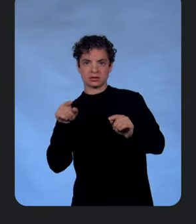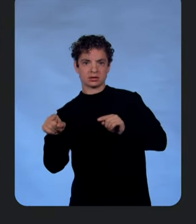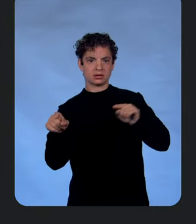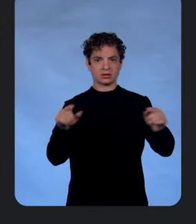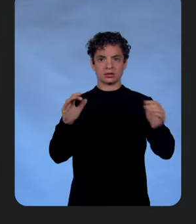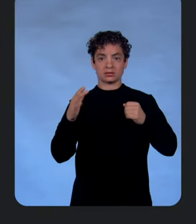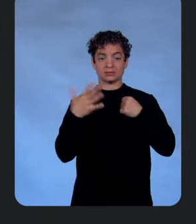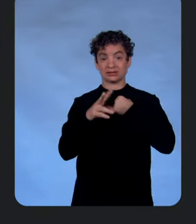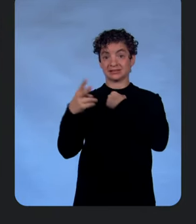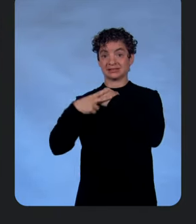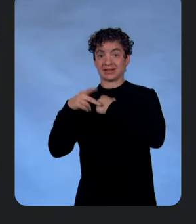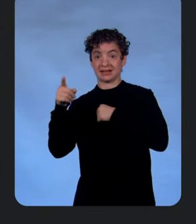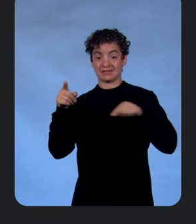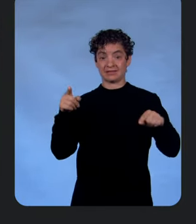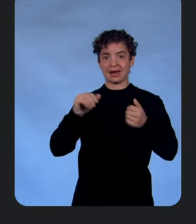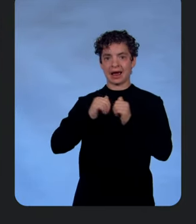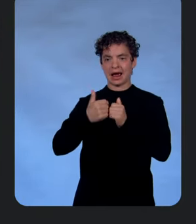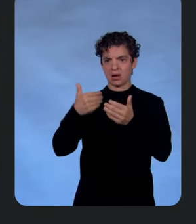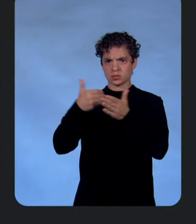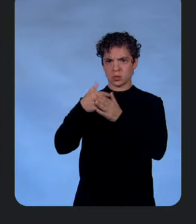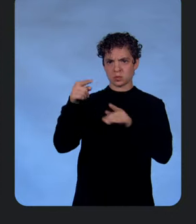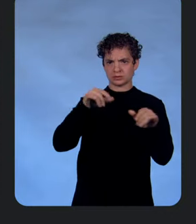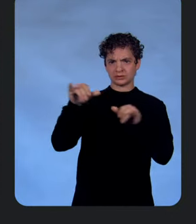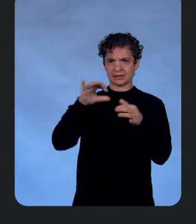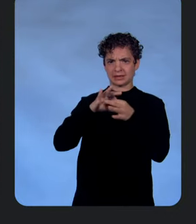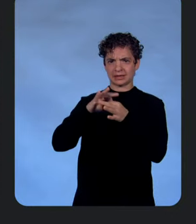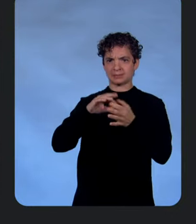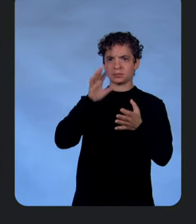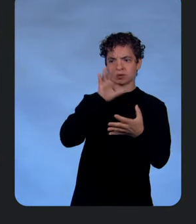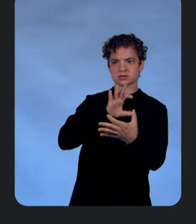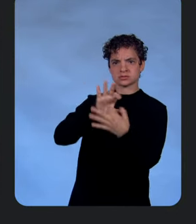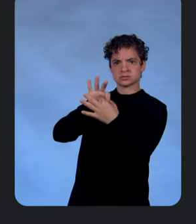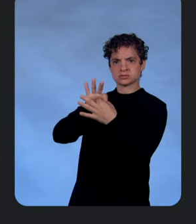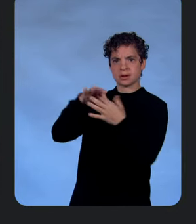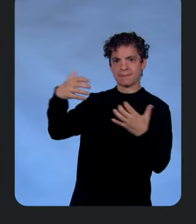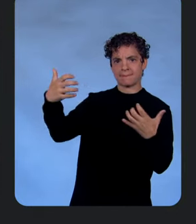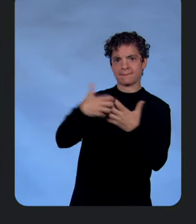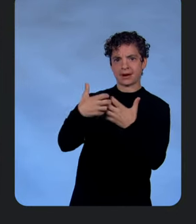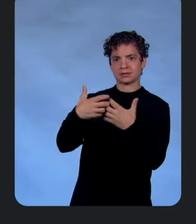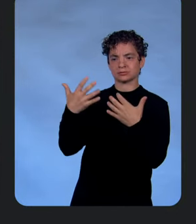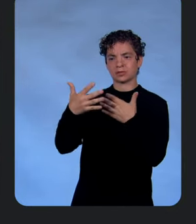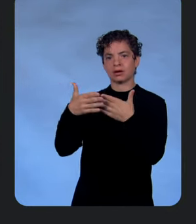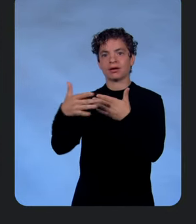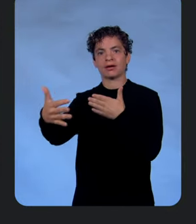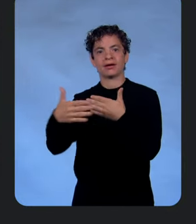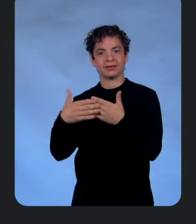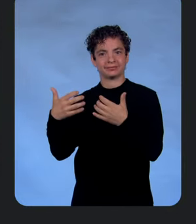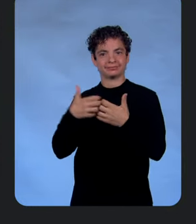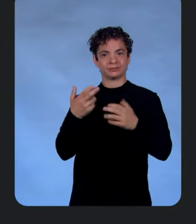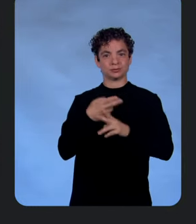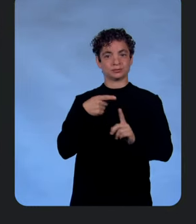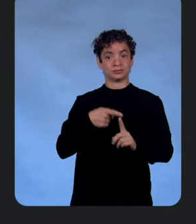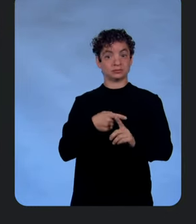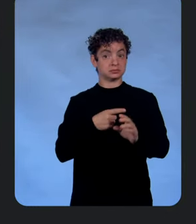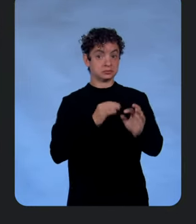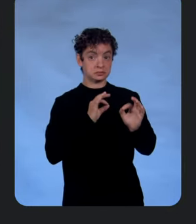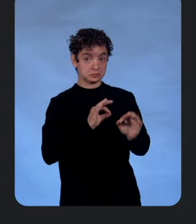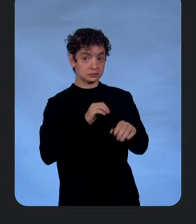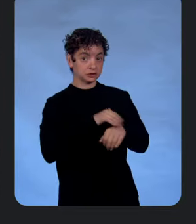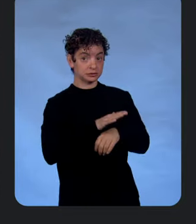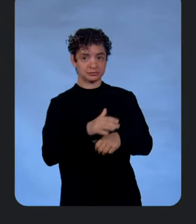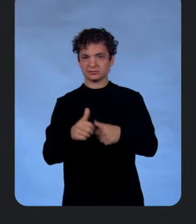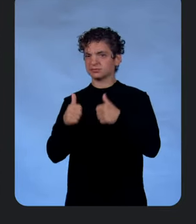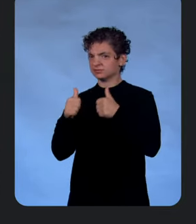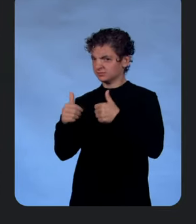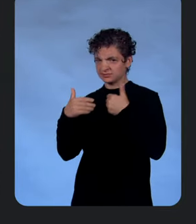build more responses that are closer to our ground truth over time. So I think we're pretty good. Should we ship this? Let's do it. All right. So